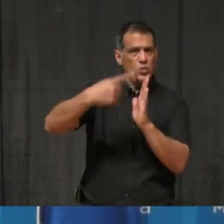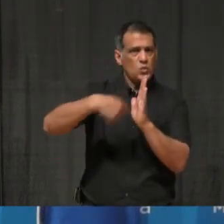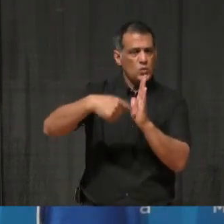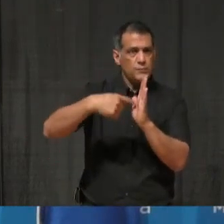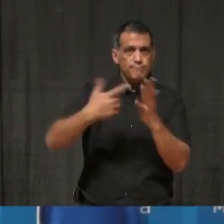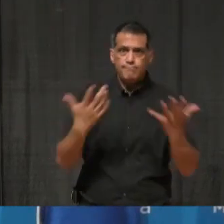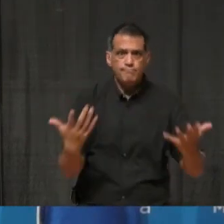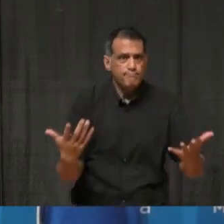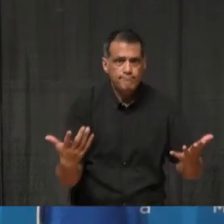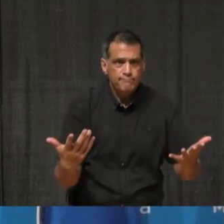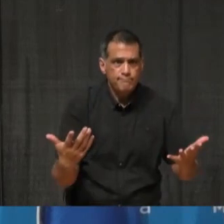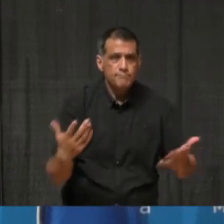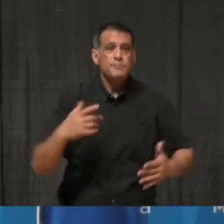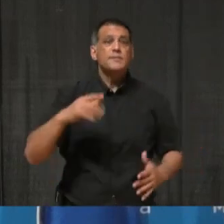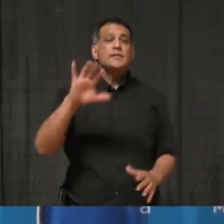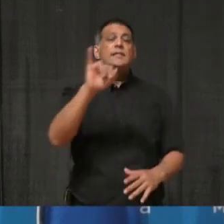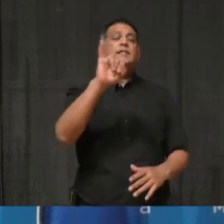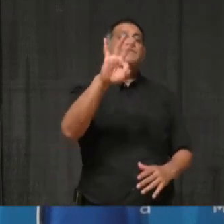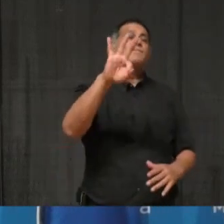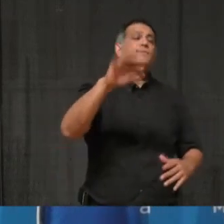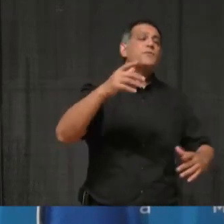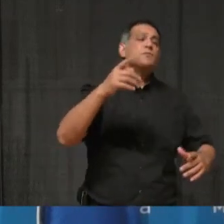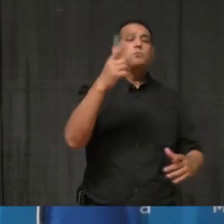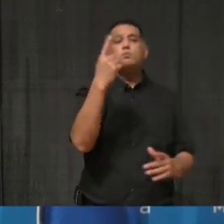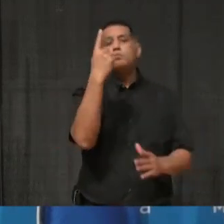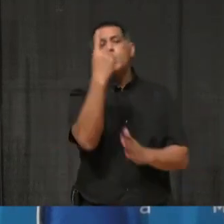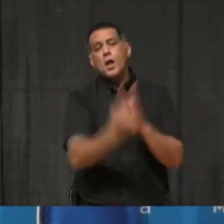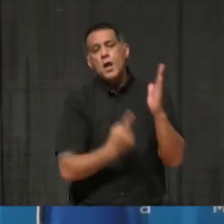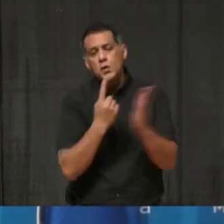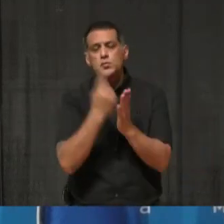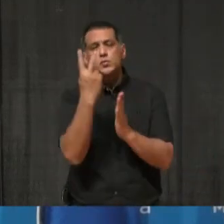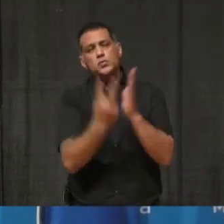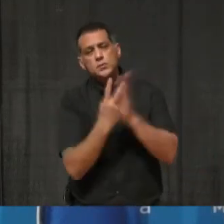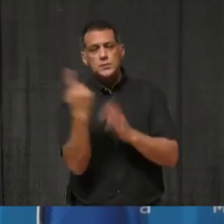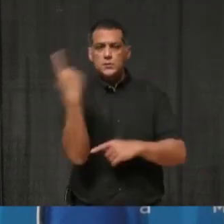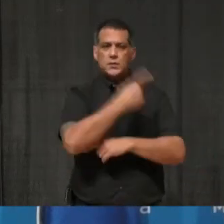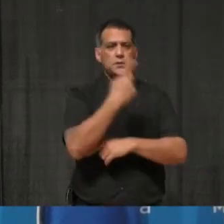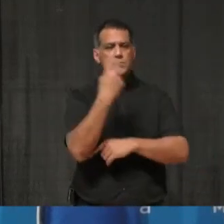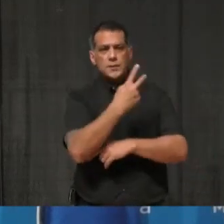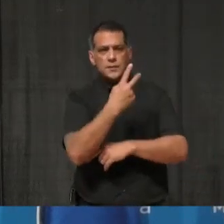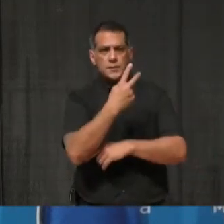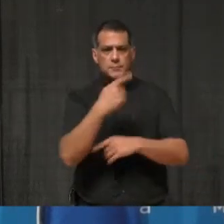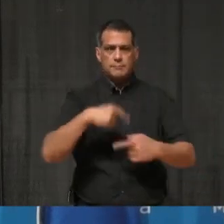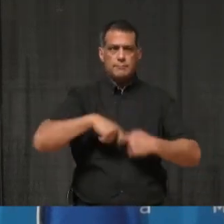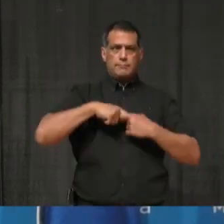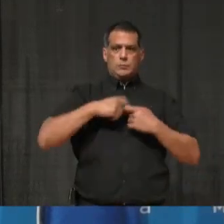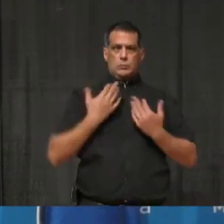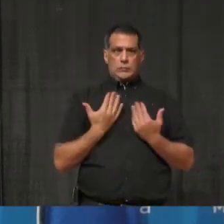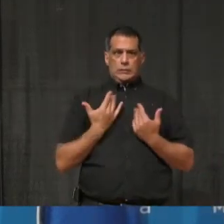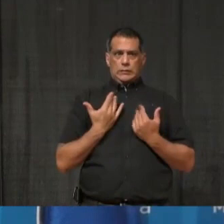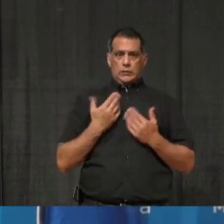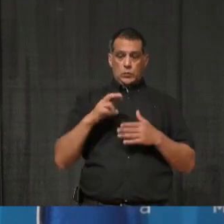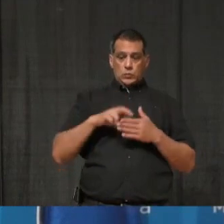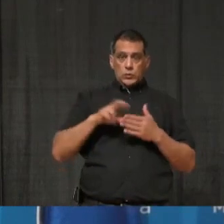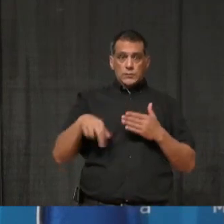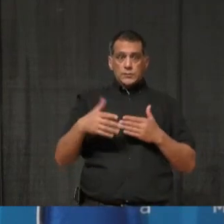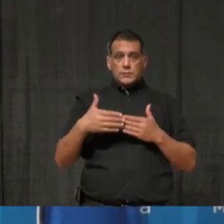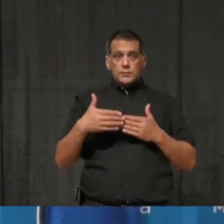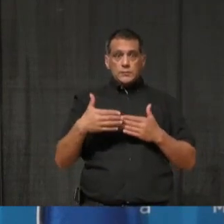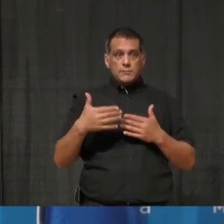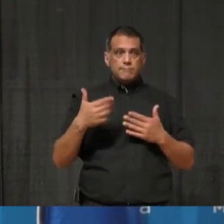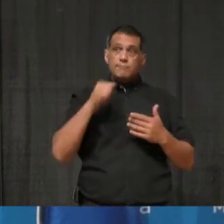awaiting test results don't actually qualify. Too many of our precariously and temporarily employed workers